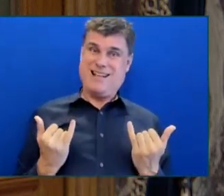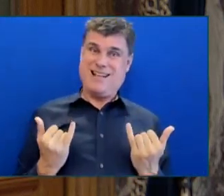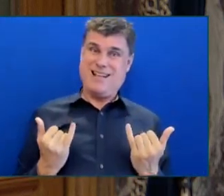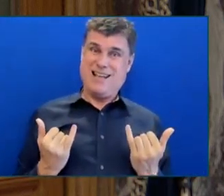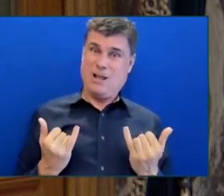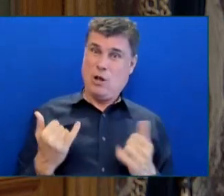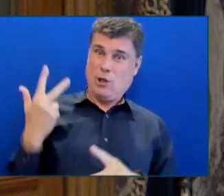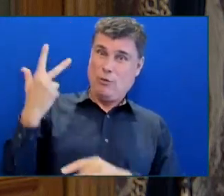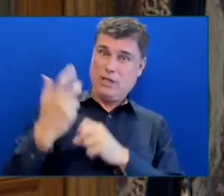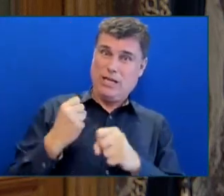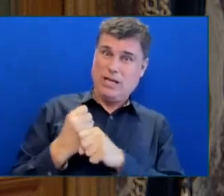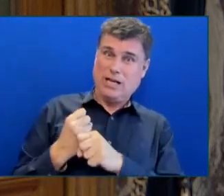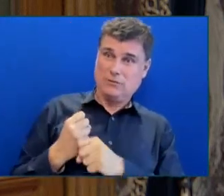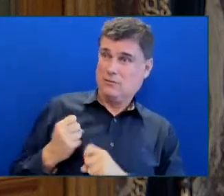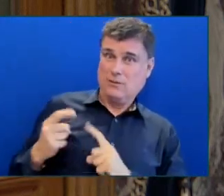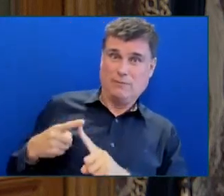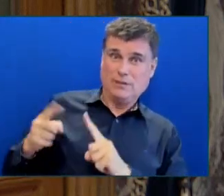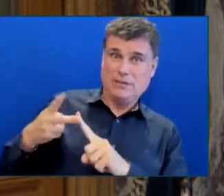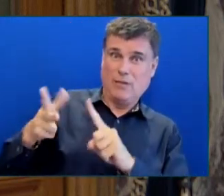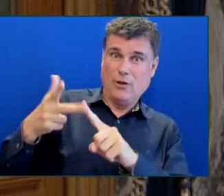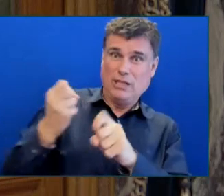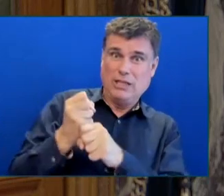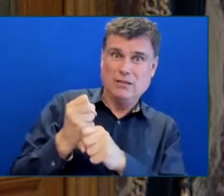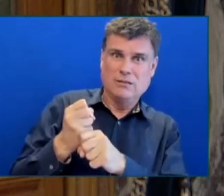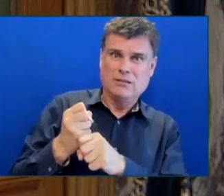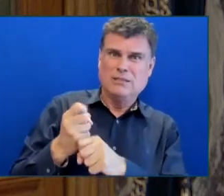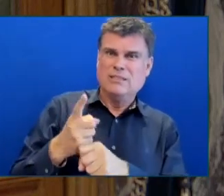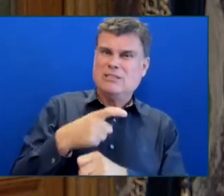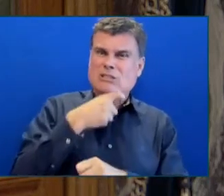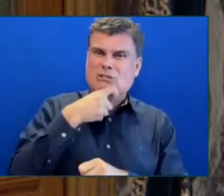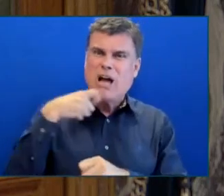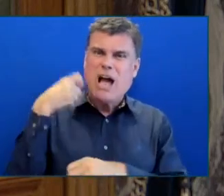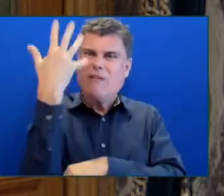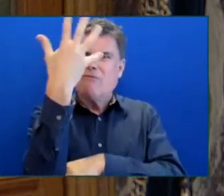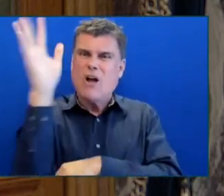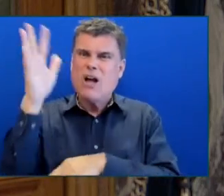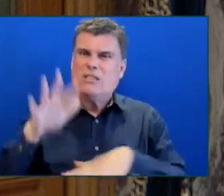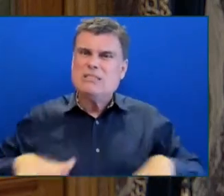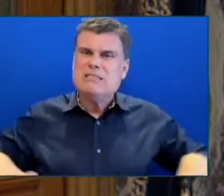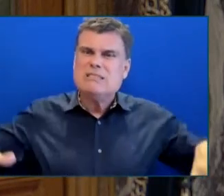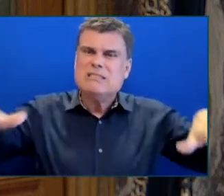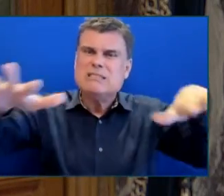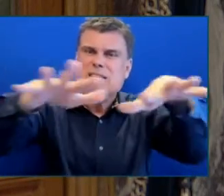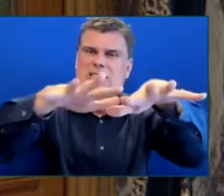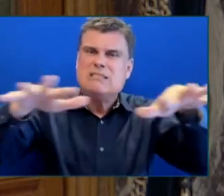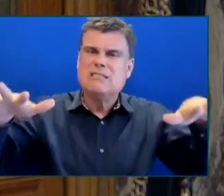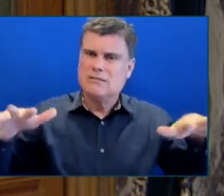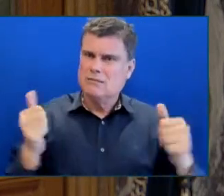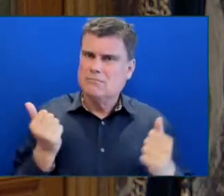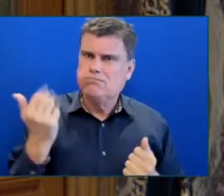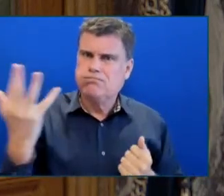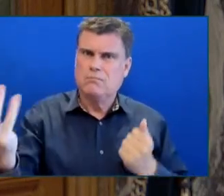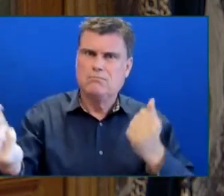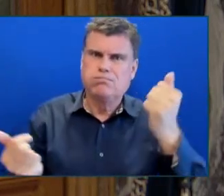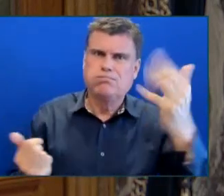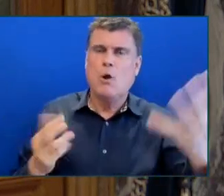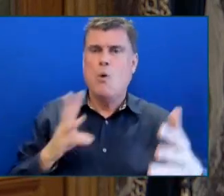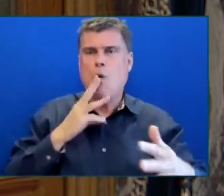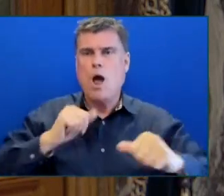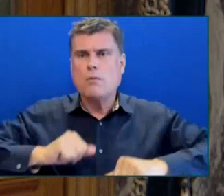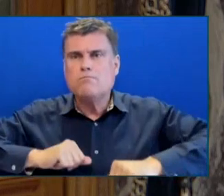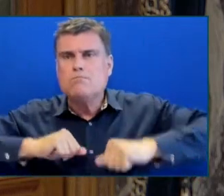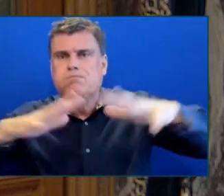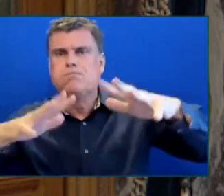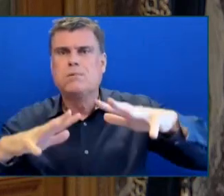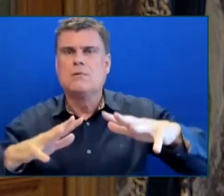floods to understand just how serious climate disasters are. Warning people that it's hot won't help when people